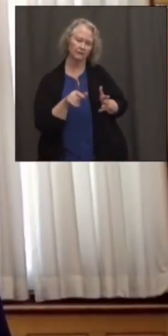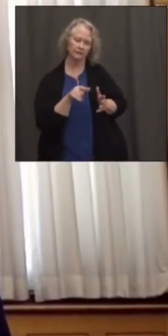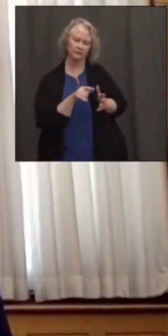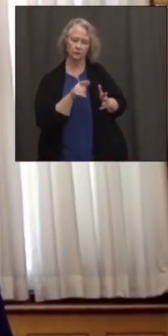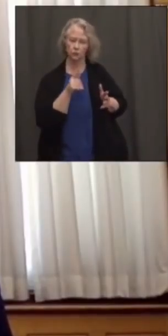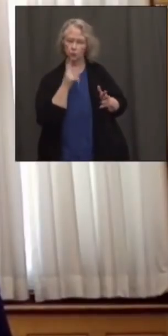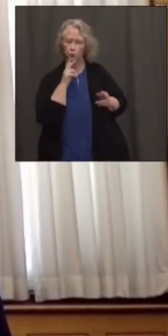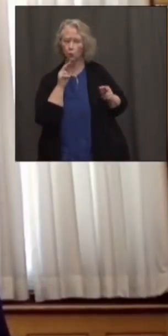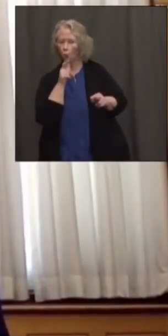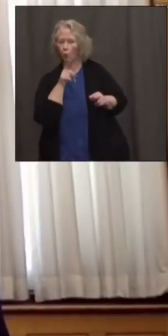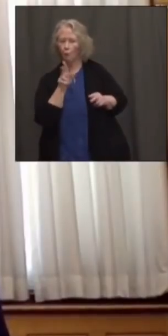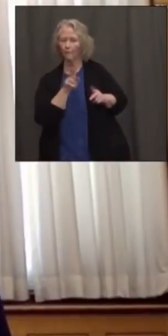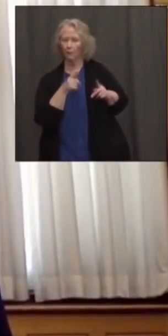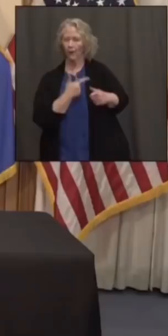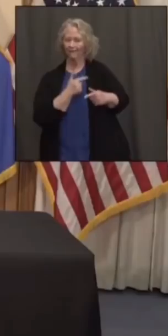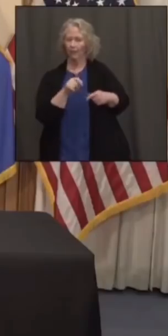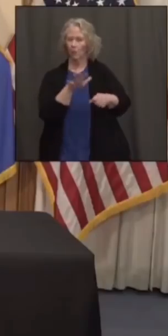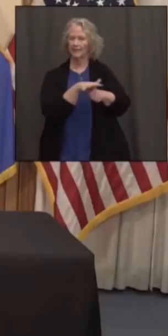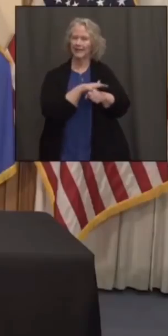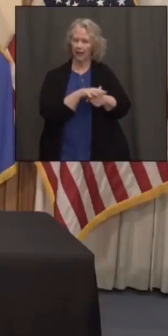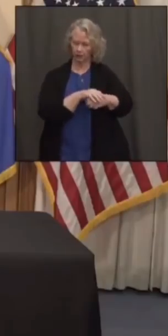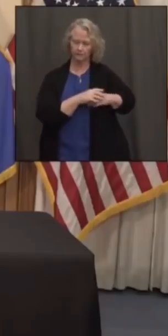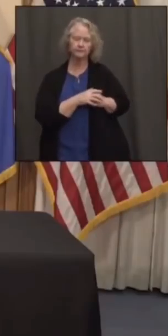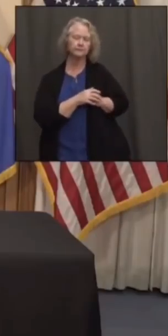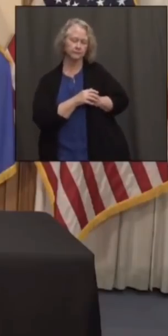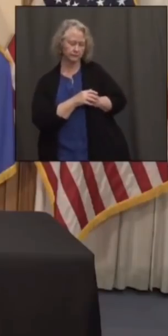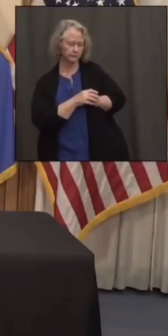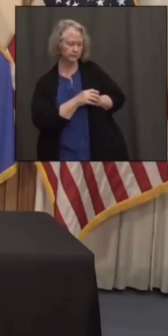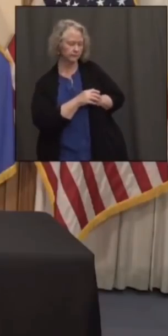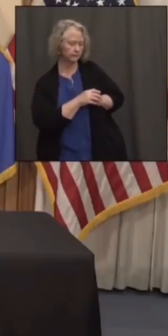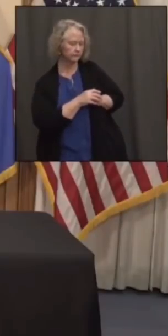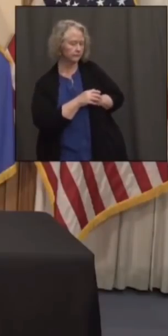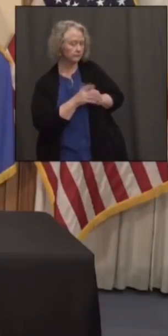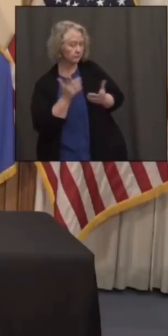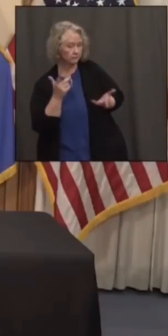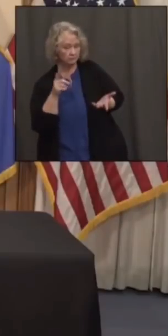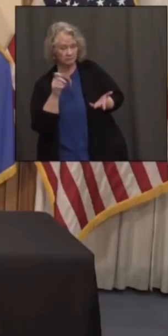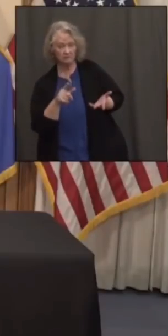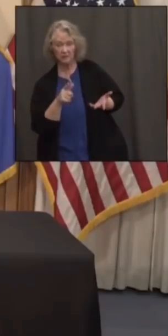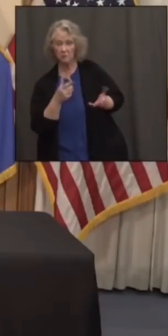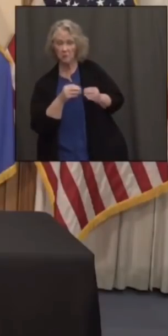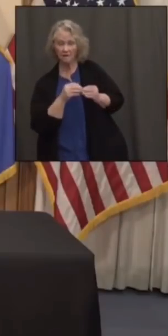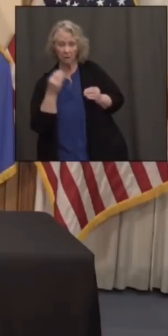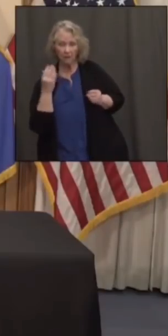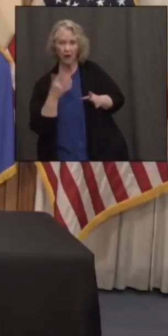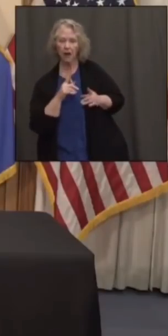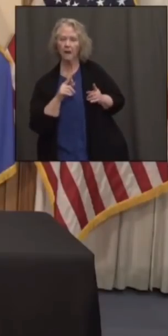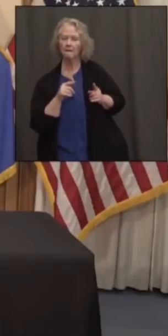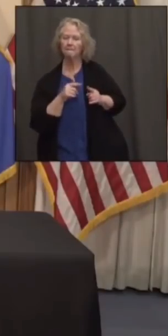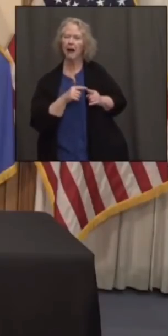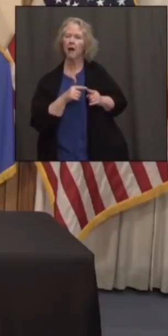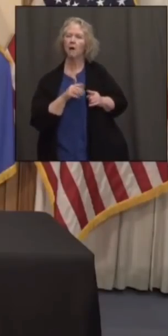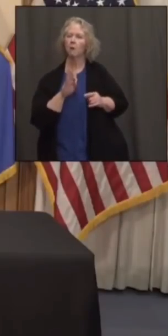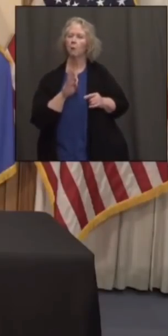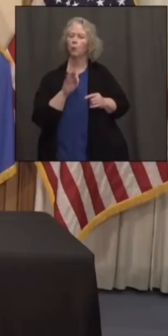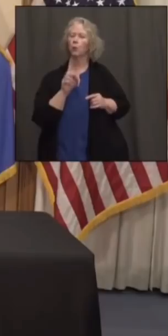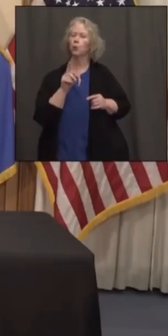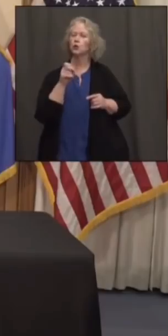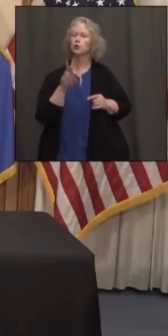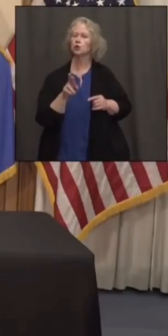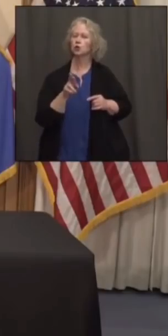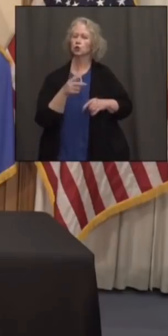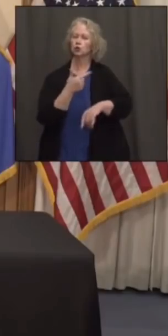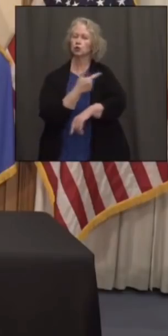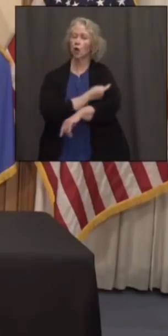zip codes down to the age of 12. And is there any, do you have any of the updated information on sort of the booster shot planning for,